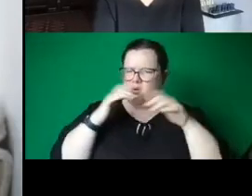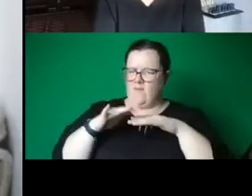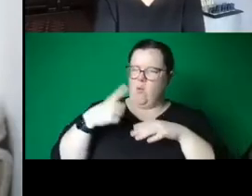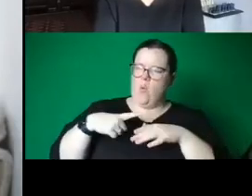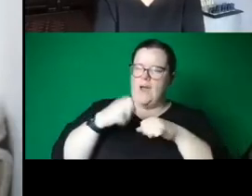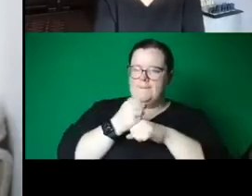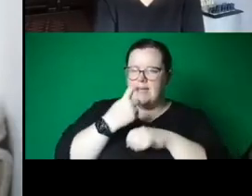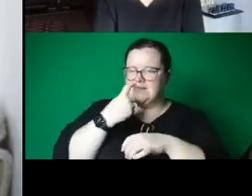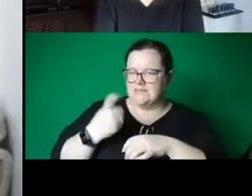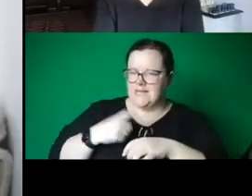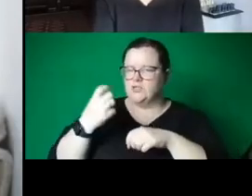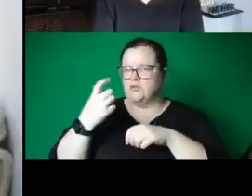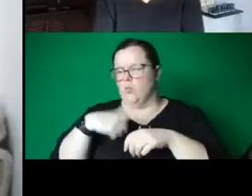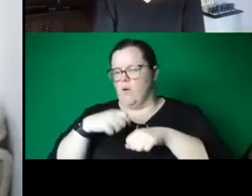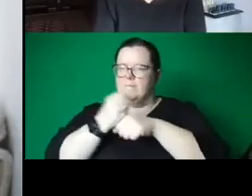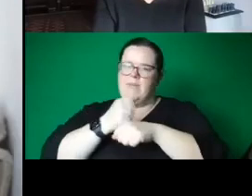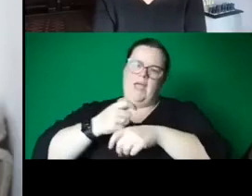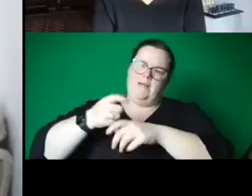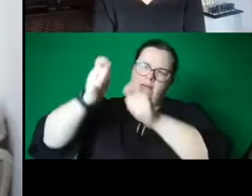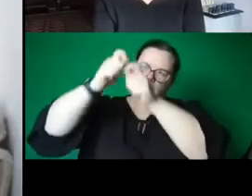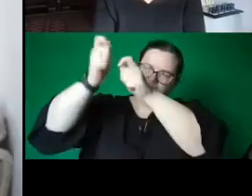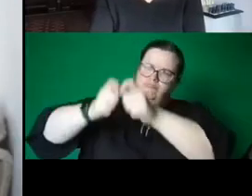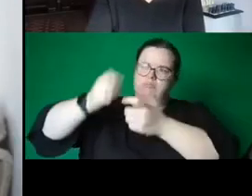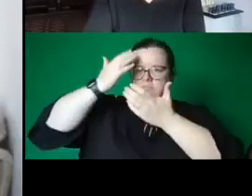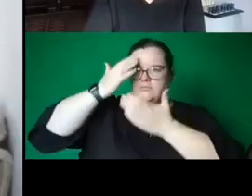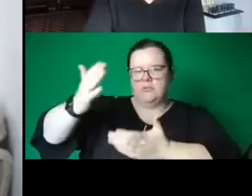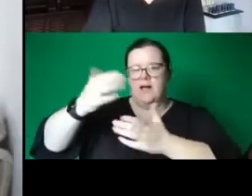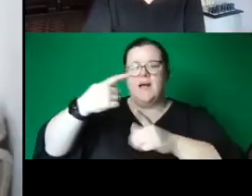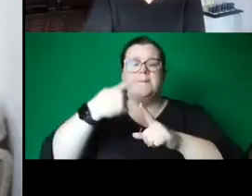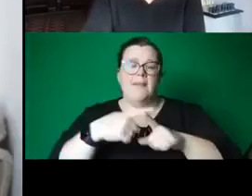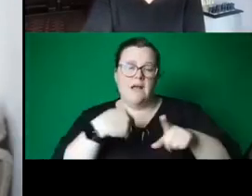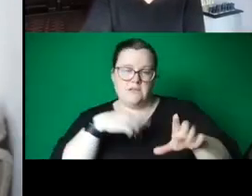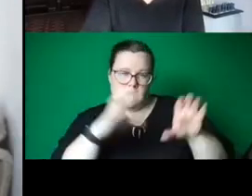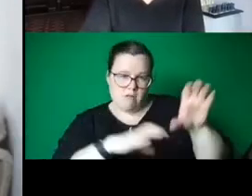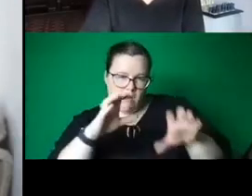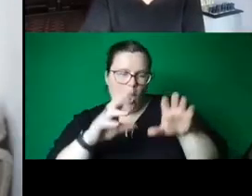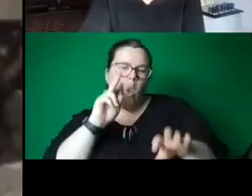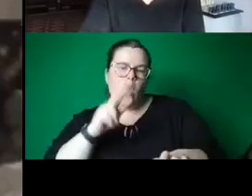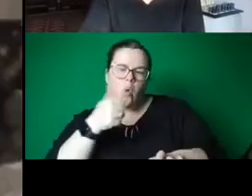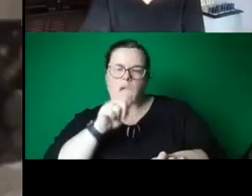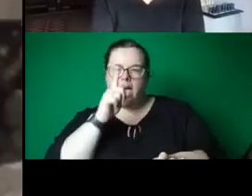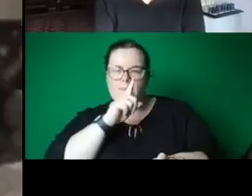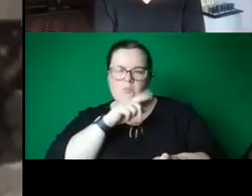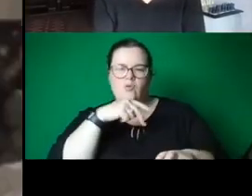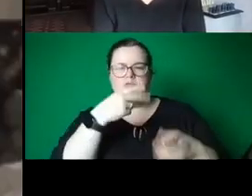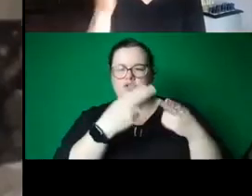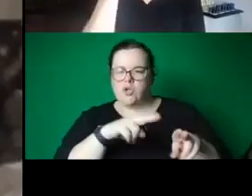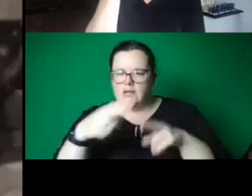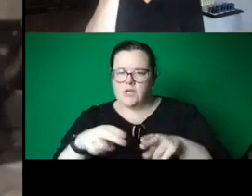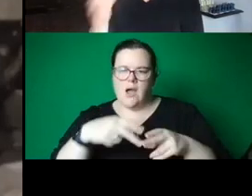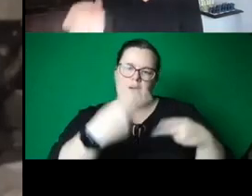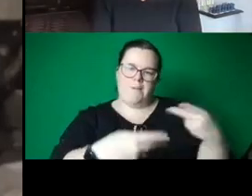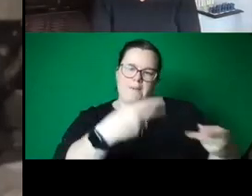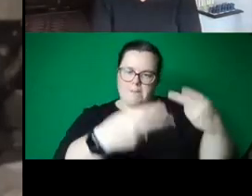look like bodies, symbolizing their lives lost in violent struggles, as well as hopes. After my